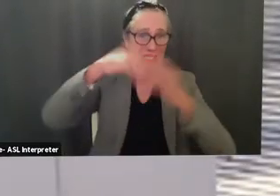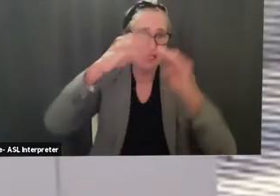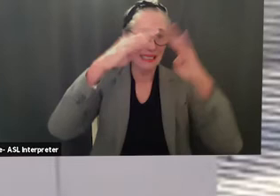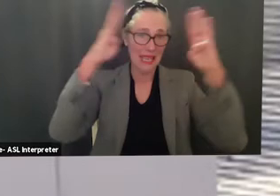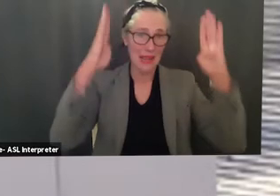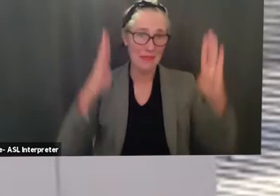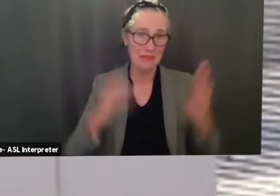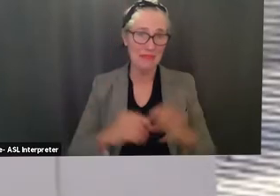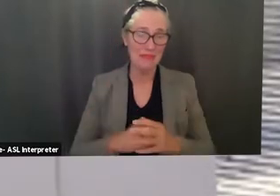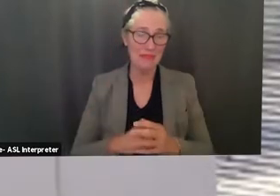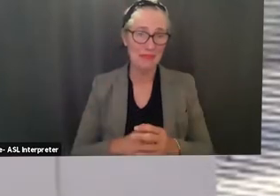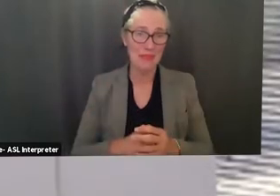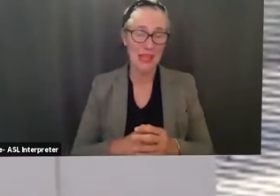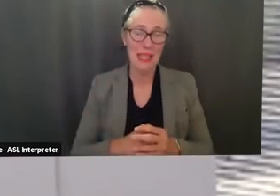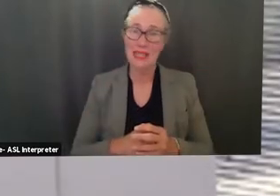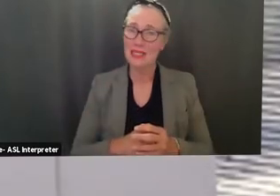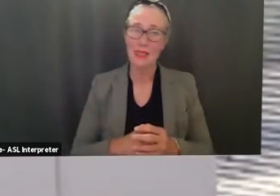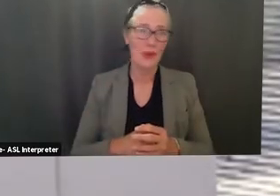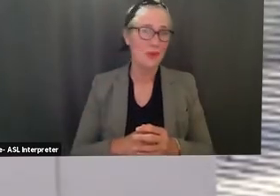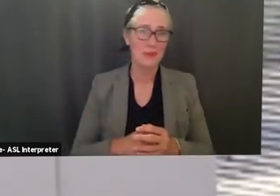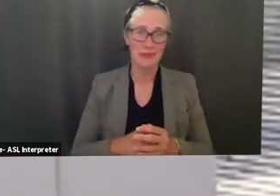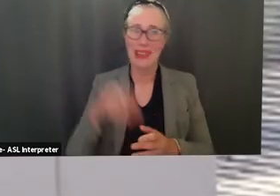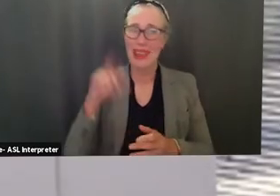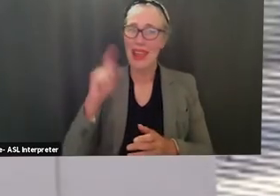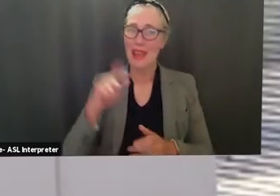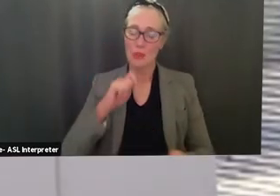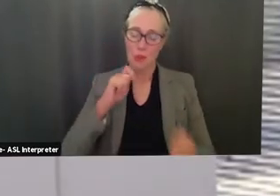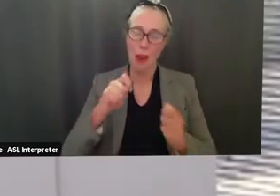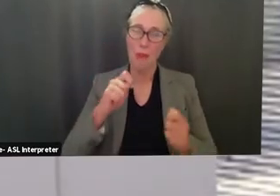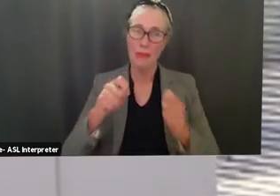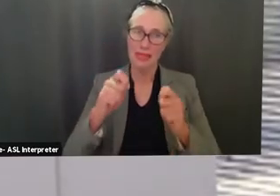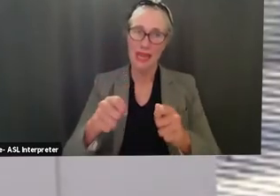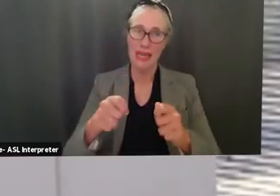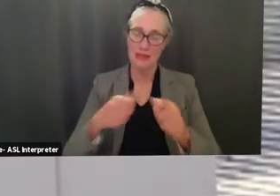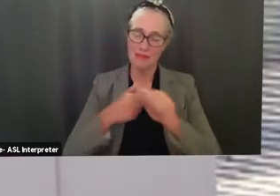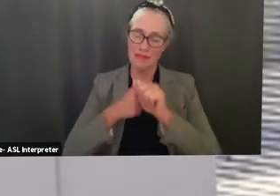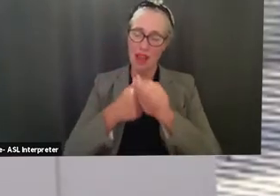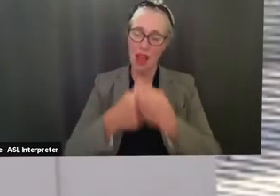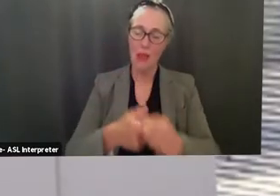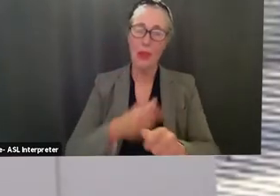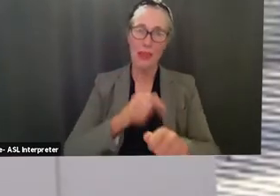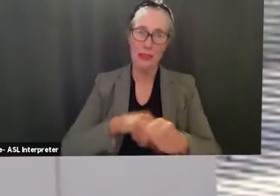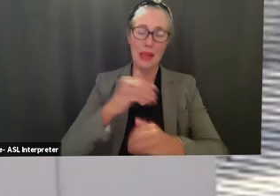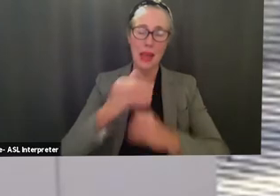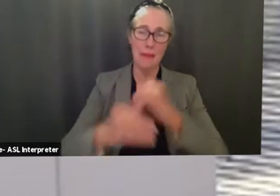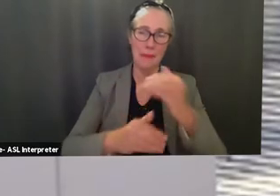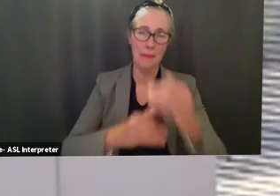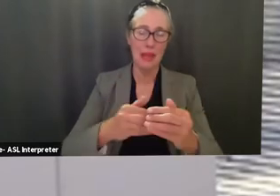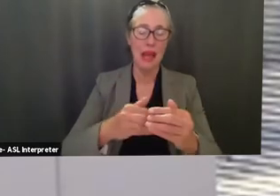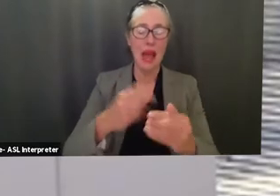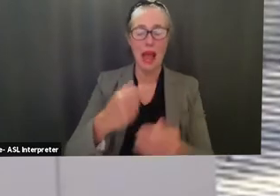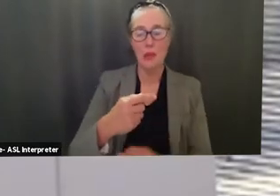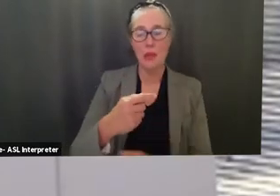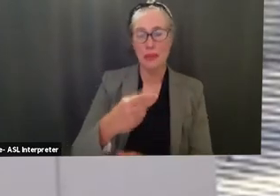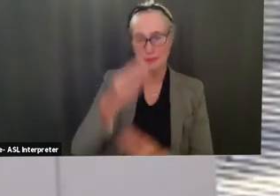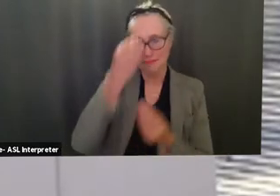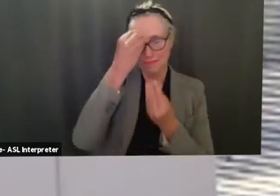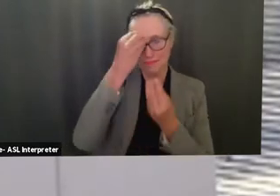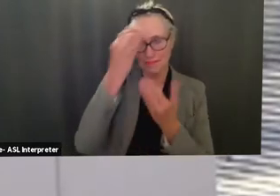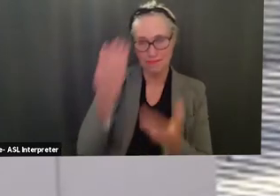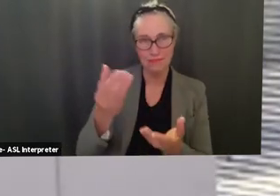updating um as time goes by and i will have that updated plan for you at the august 10th